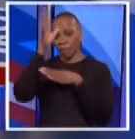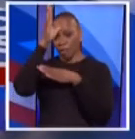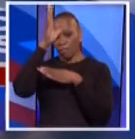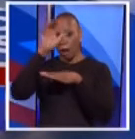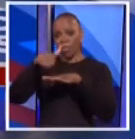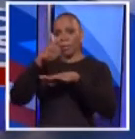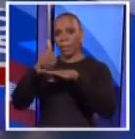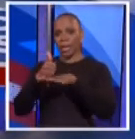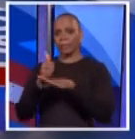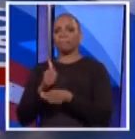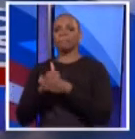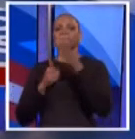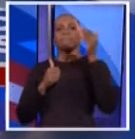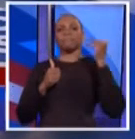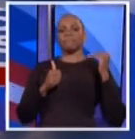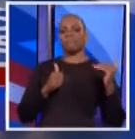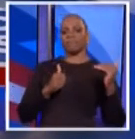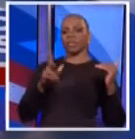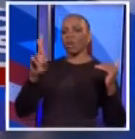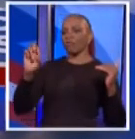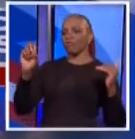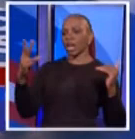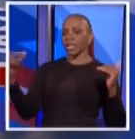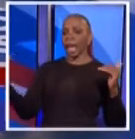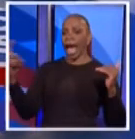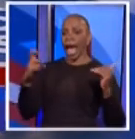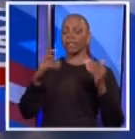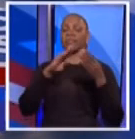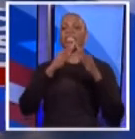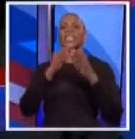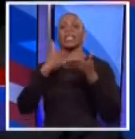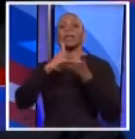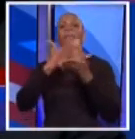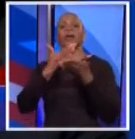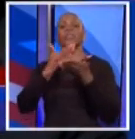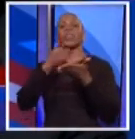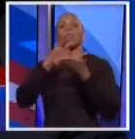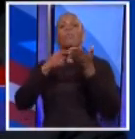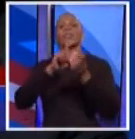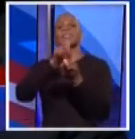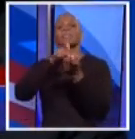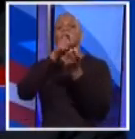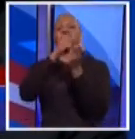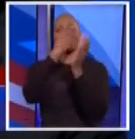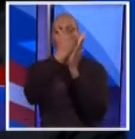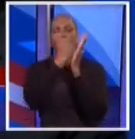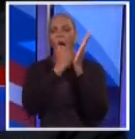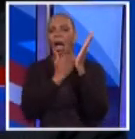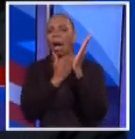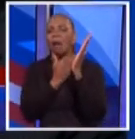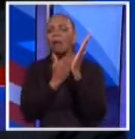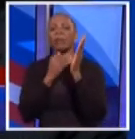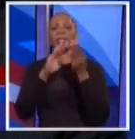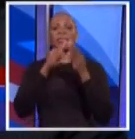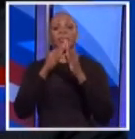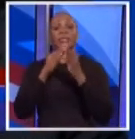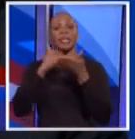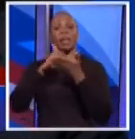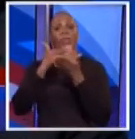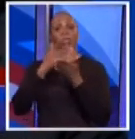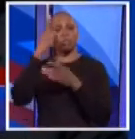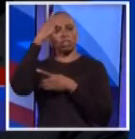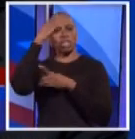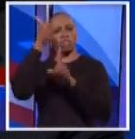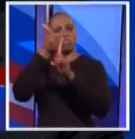from Rich Lamb. And this has to do with the city budget. In what particular area of the city budget do you consider yourself an